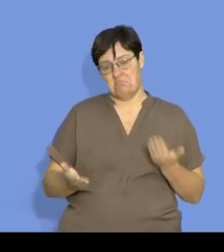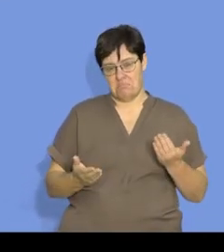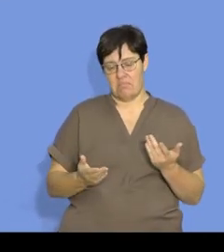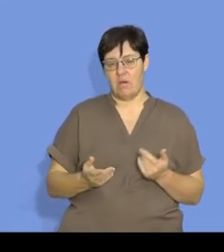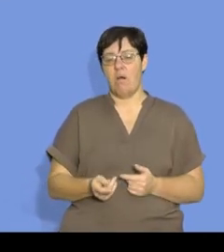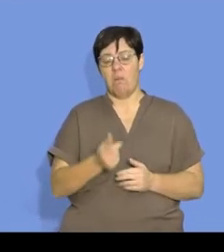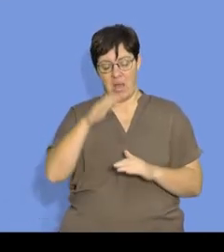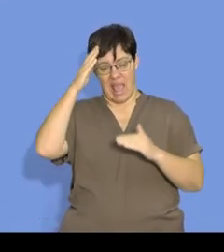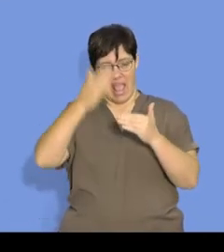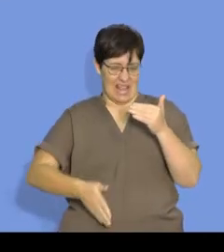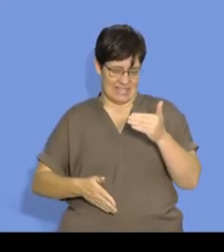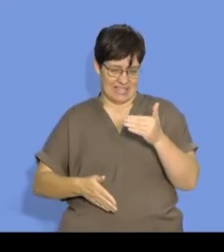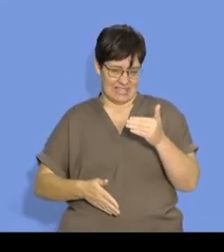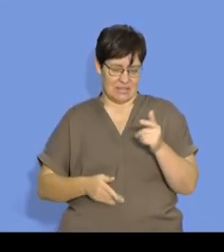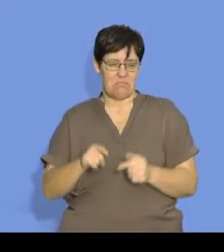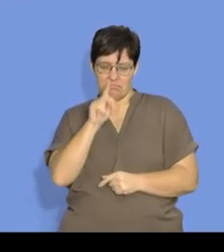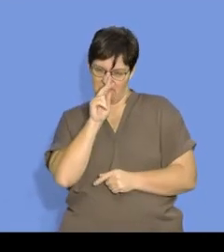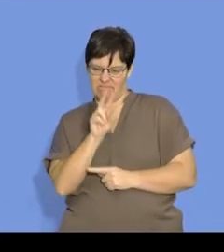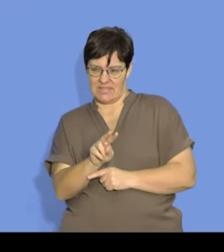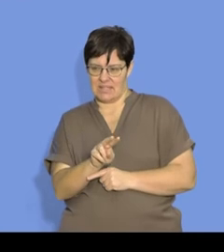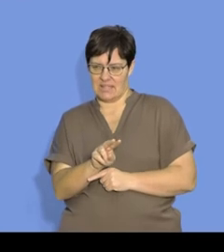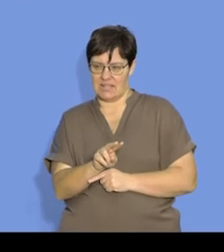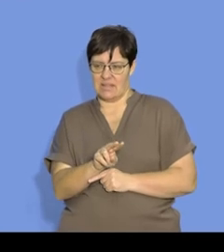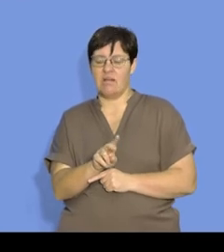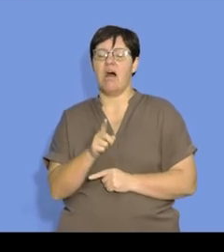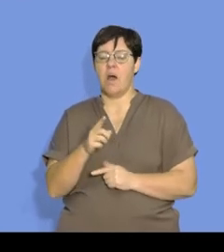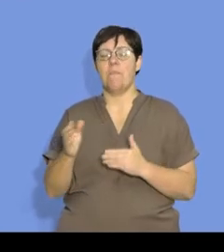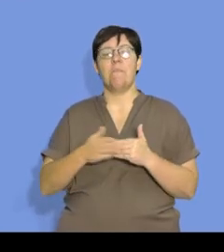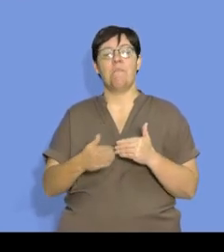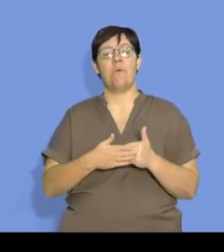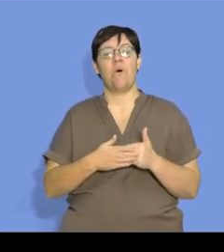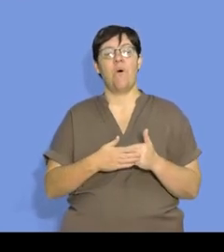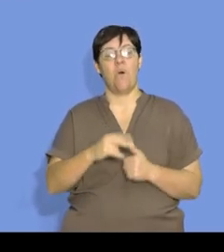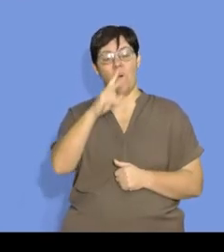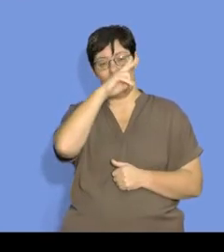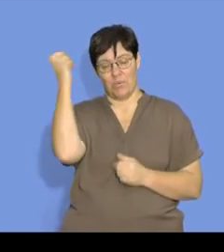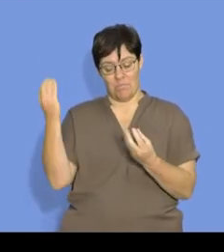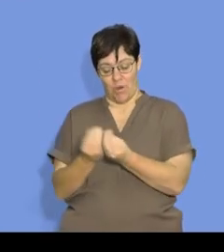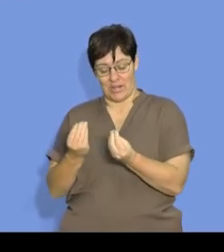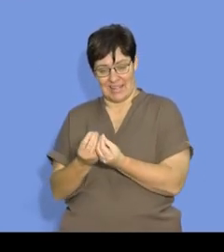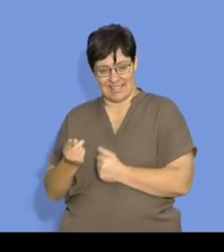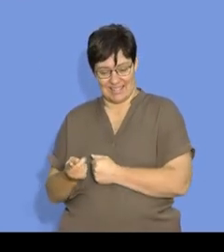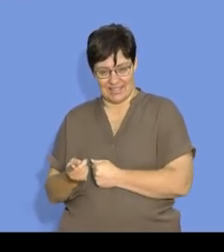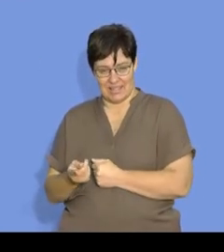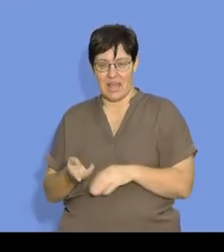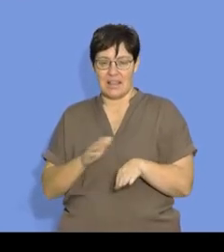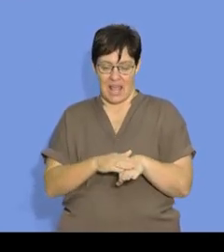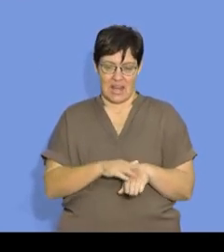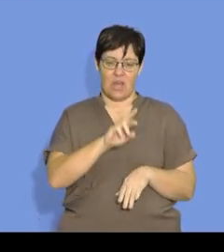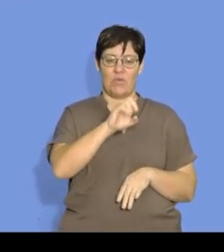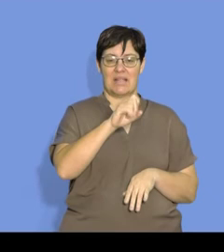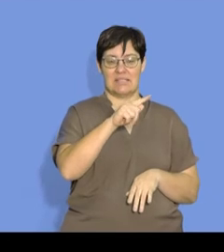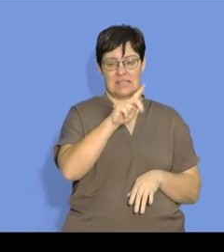be the end of the reaction, but we can see at the end, there is now more products than